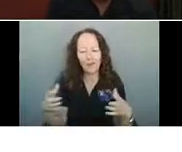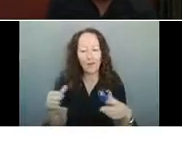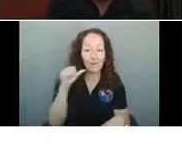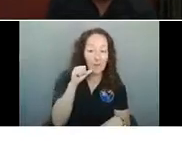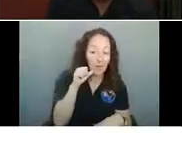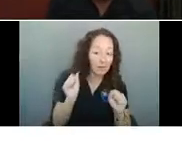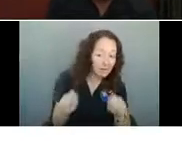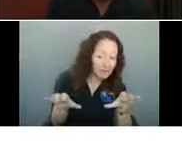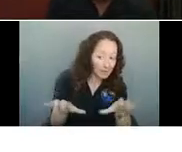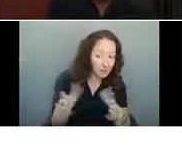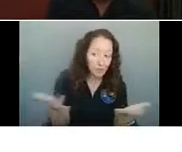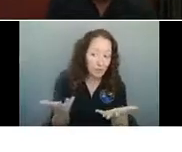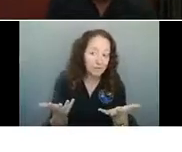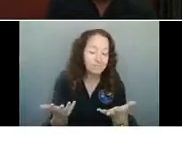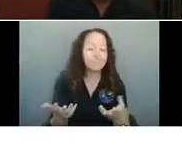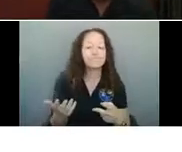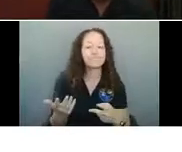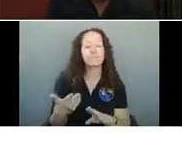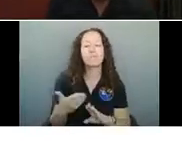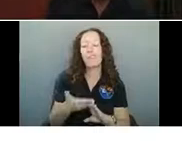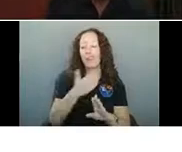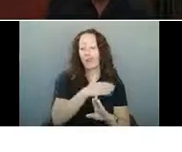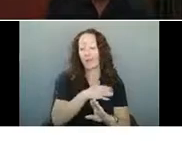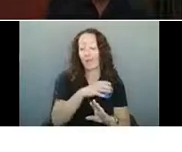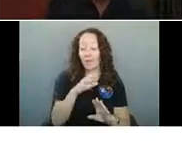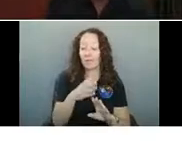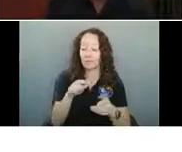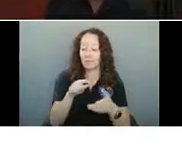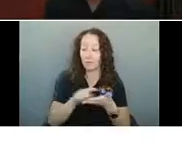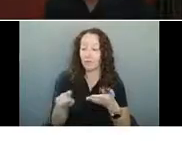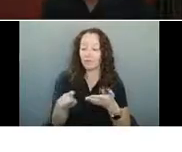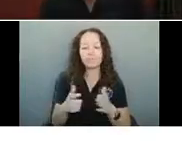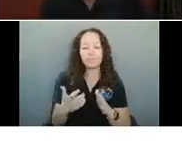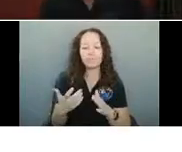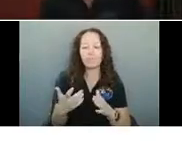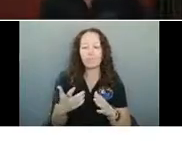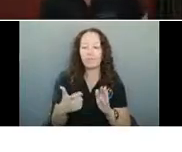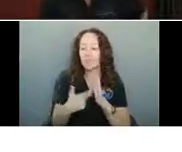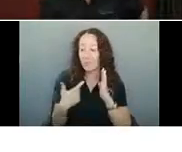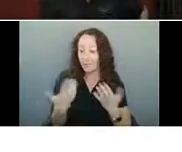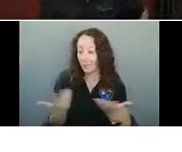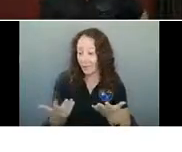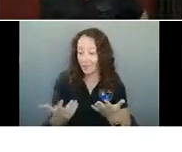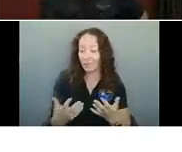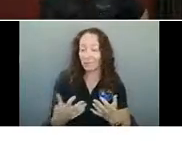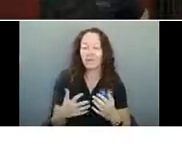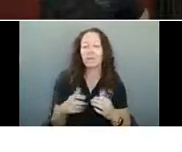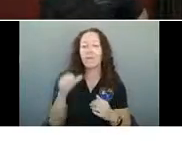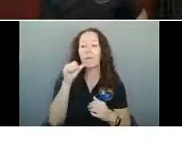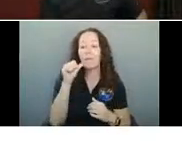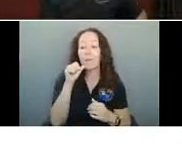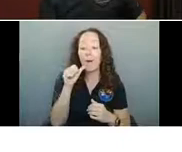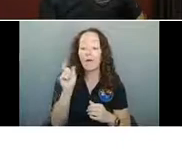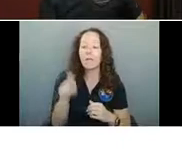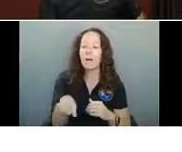to this new guidance and the new set of metrics, a bar had to have 50% or more of their revenue from